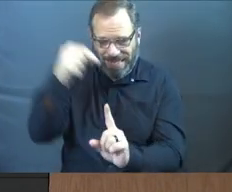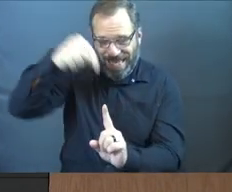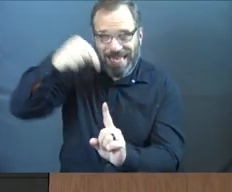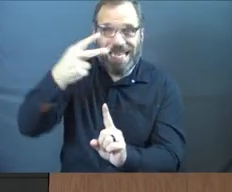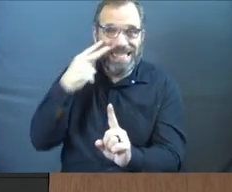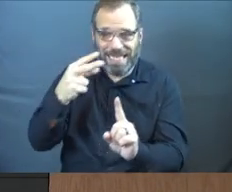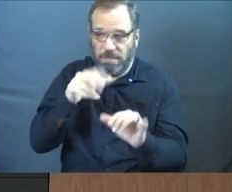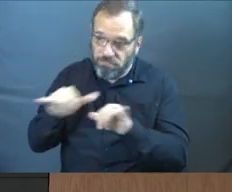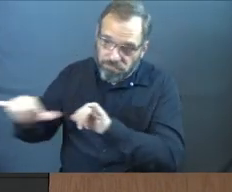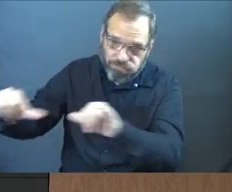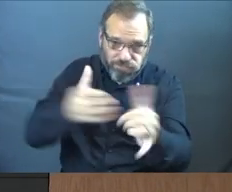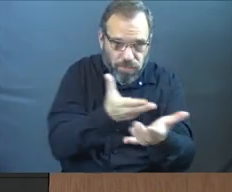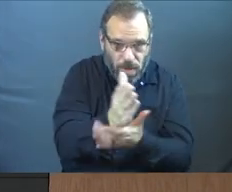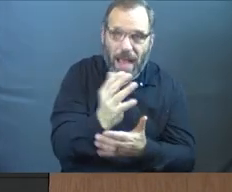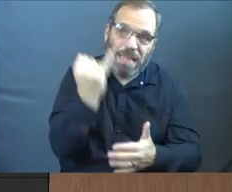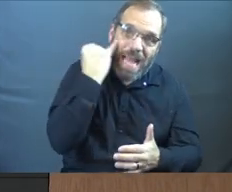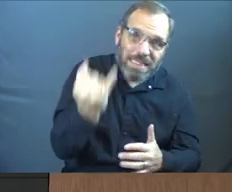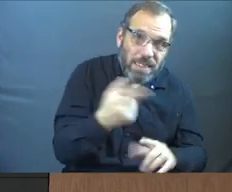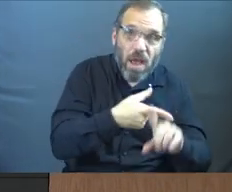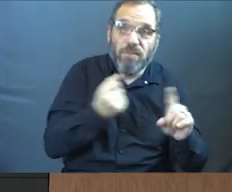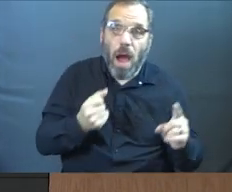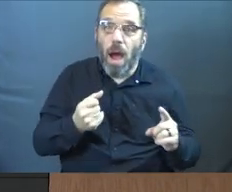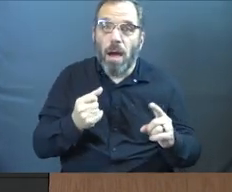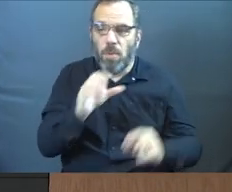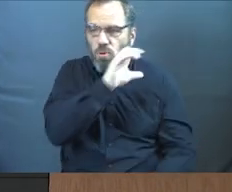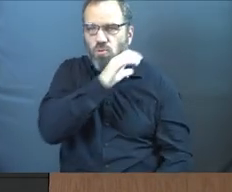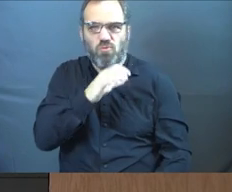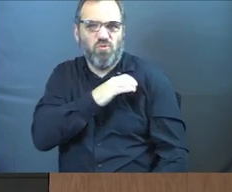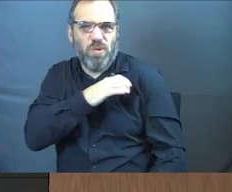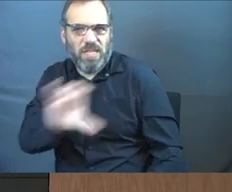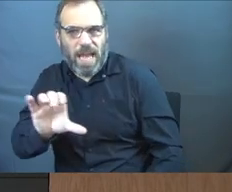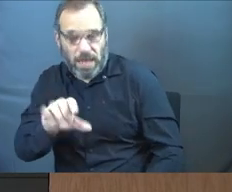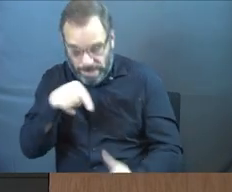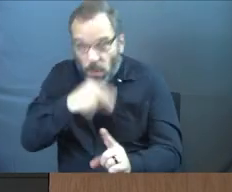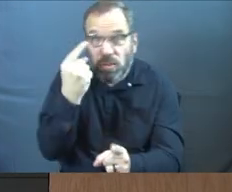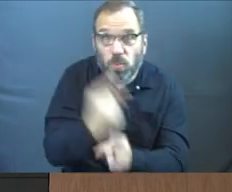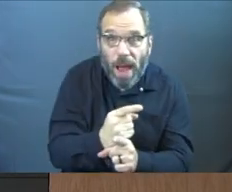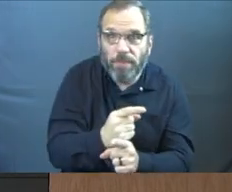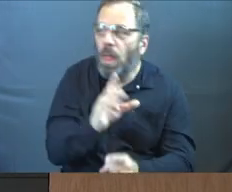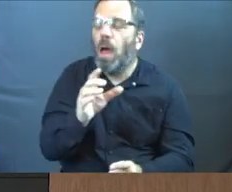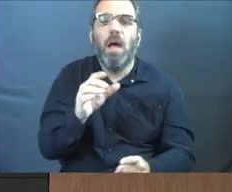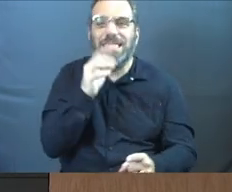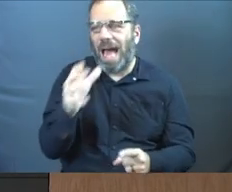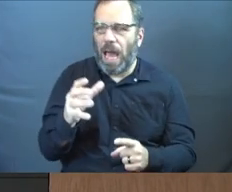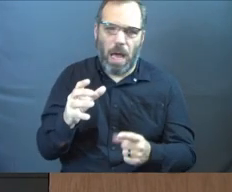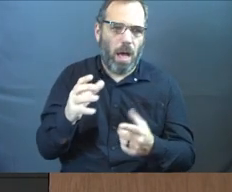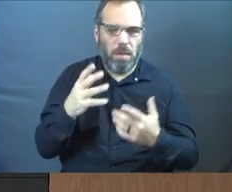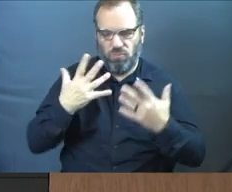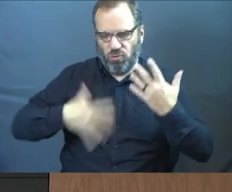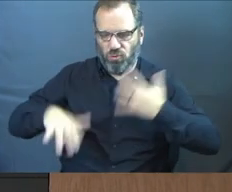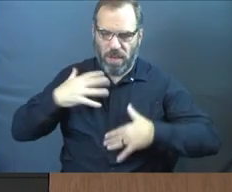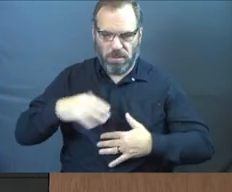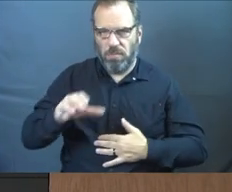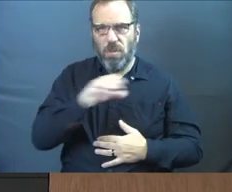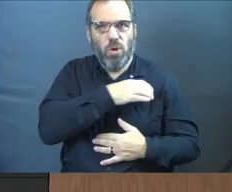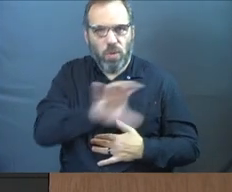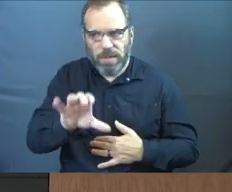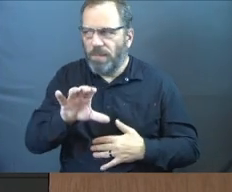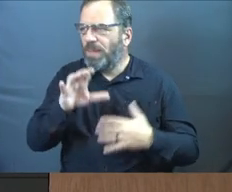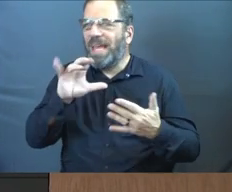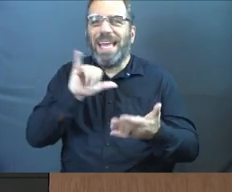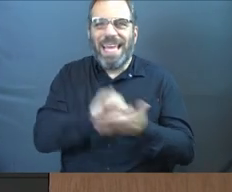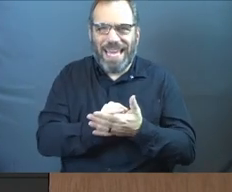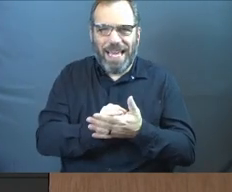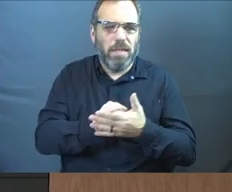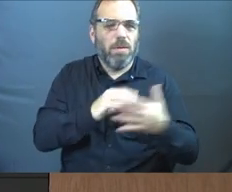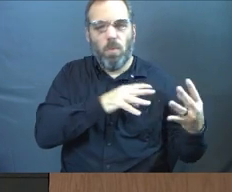all equal rights ideas coming from Christianity. And he's right. One should not embellish or dress up Christianity. It has